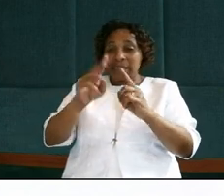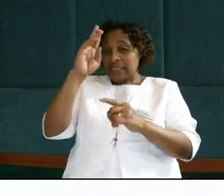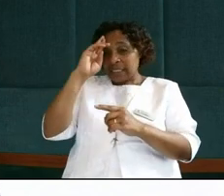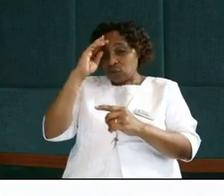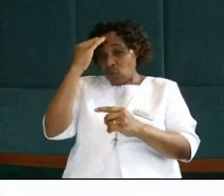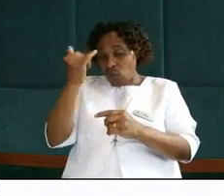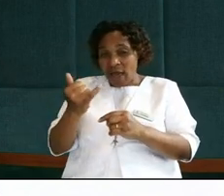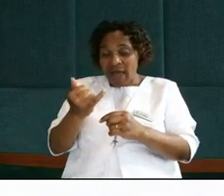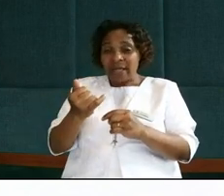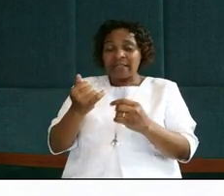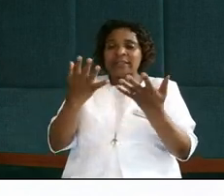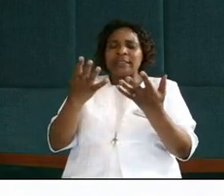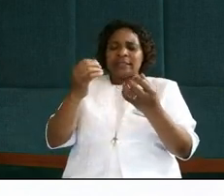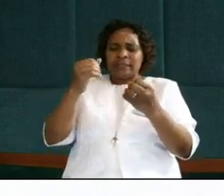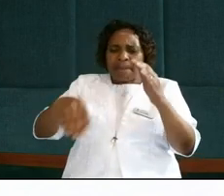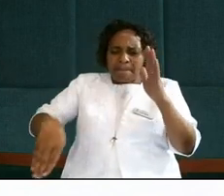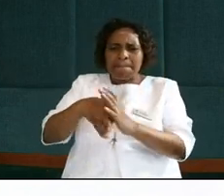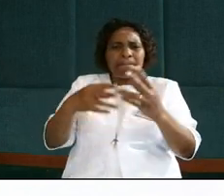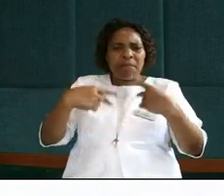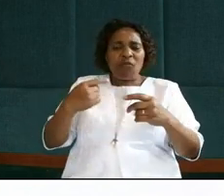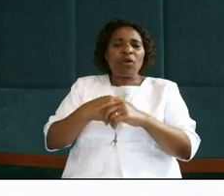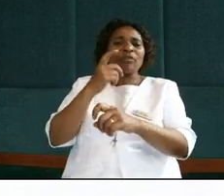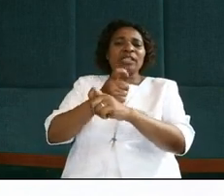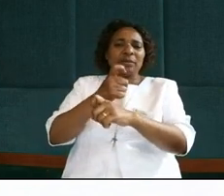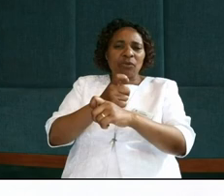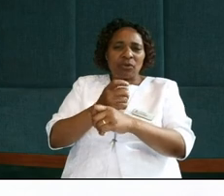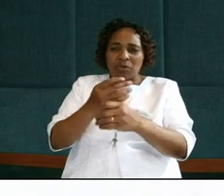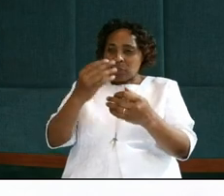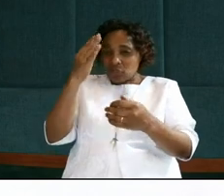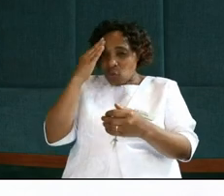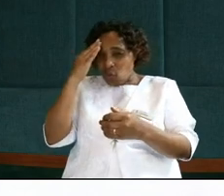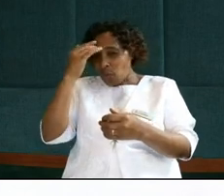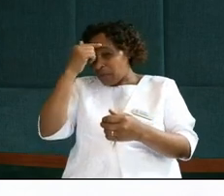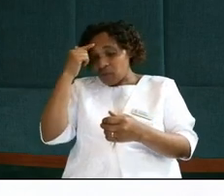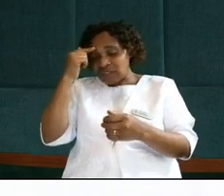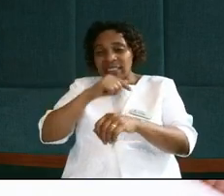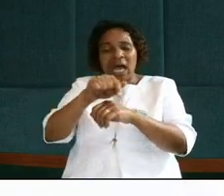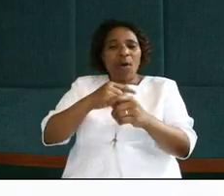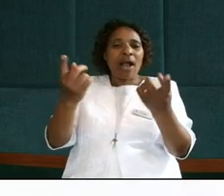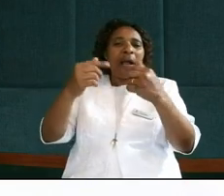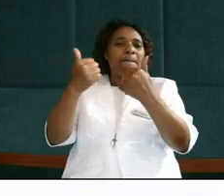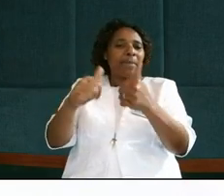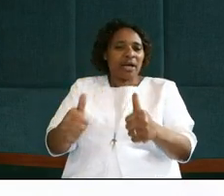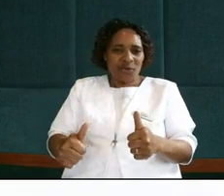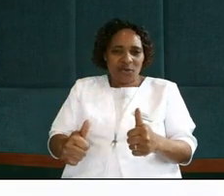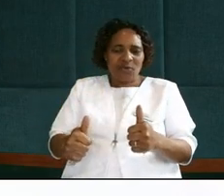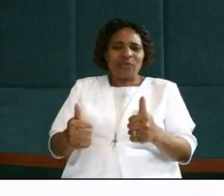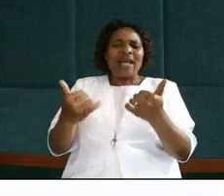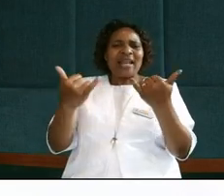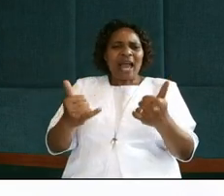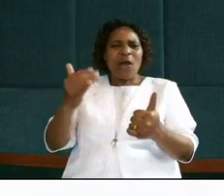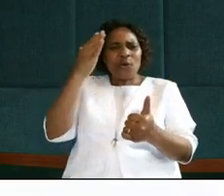chasing people in the temple, he did not behave this way, is because he knew his hour has not come, but now he says, having